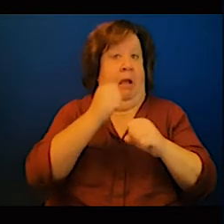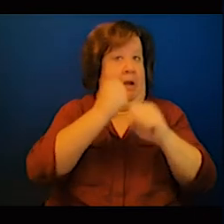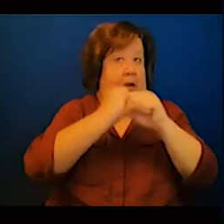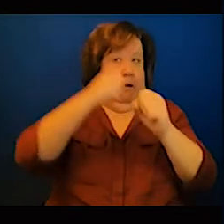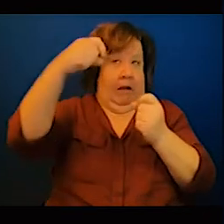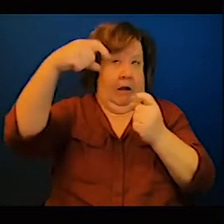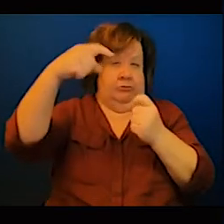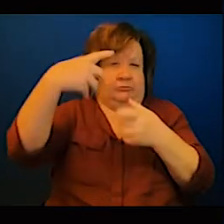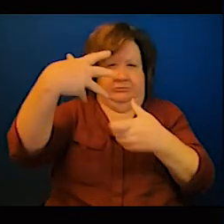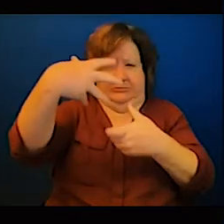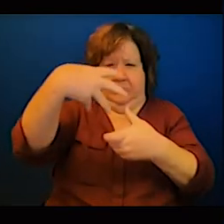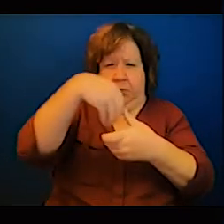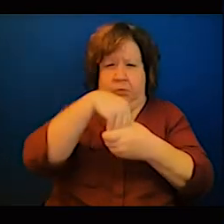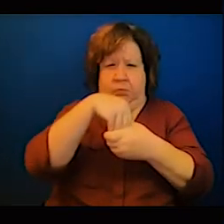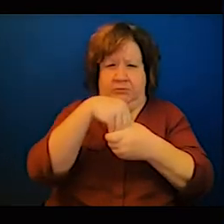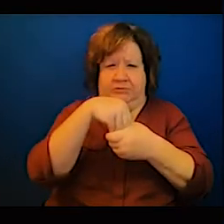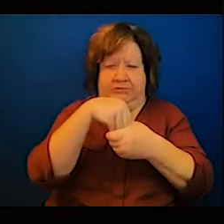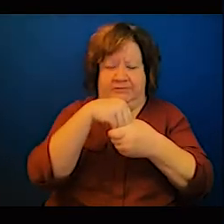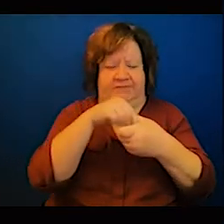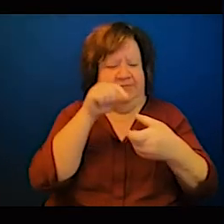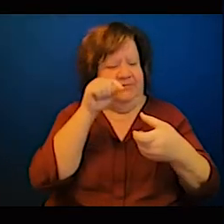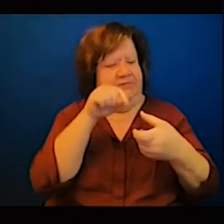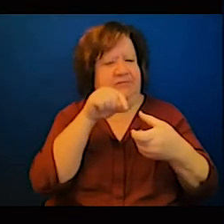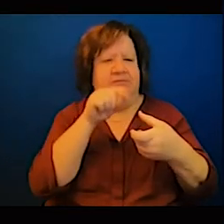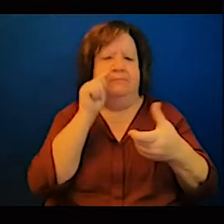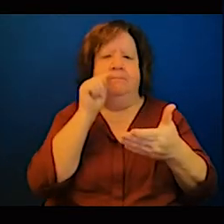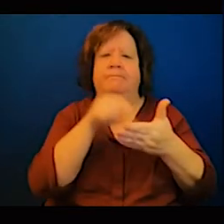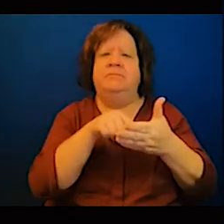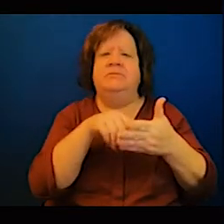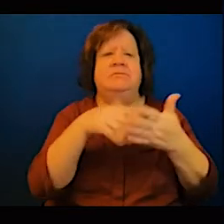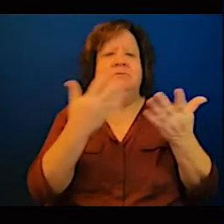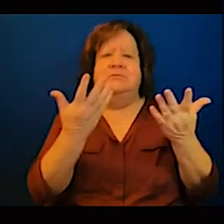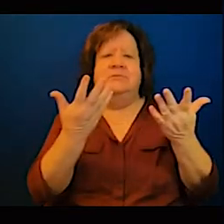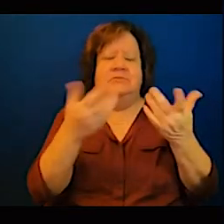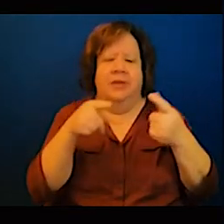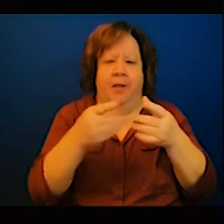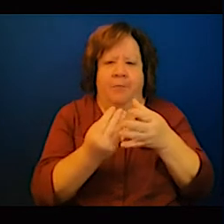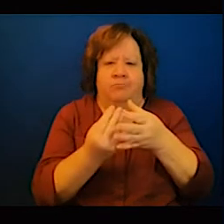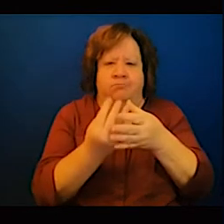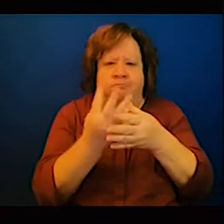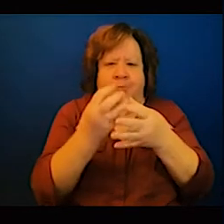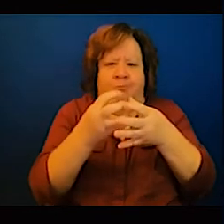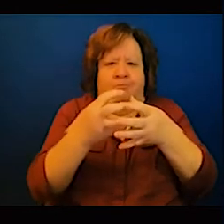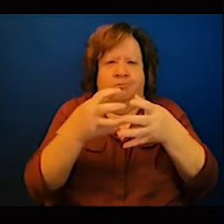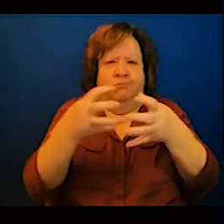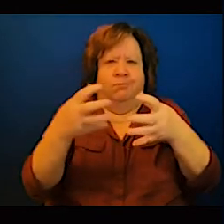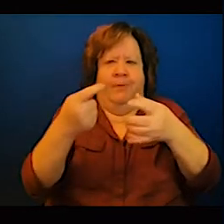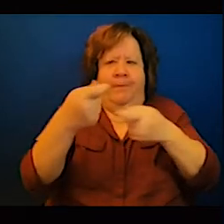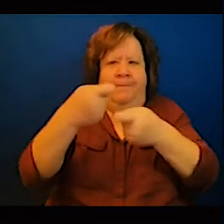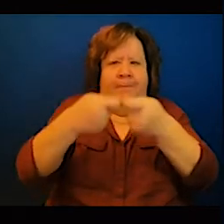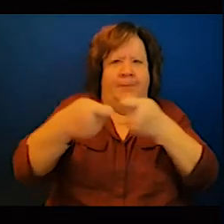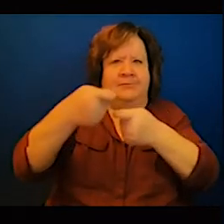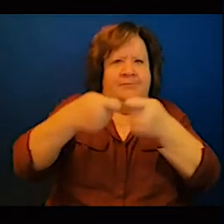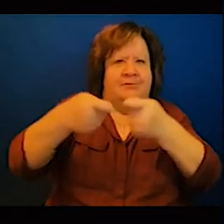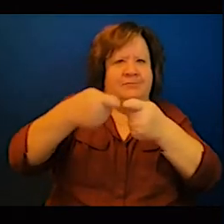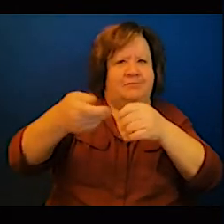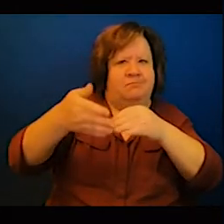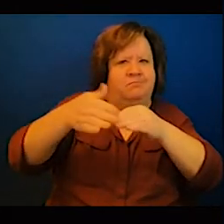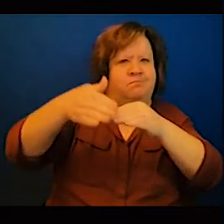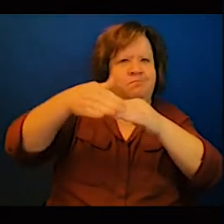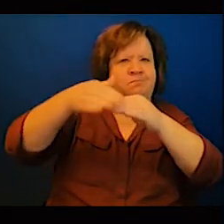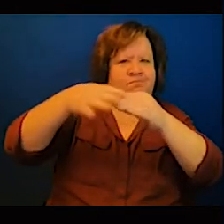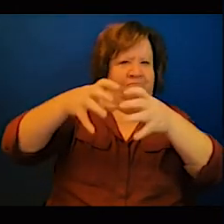set of actions in every sector that needs to be done and this comes to the issue that was raised